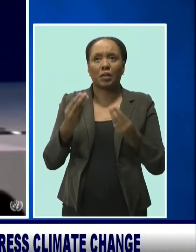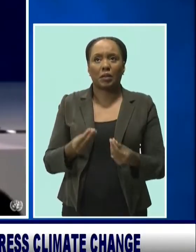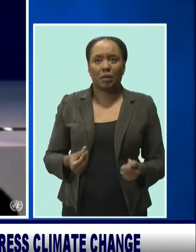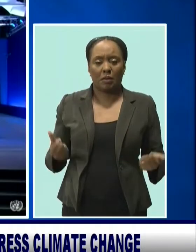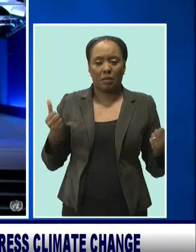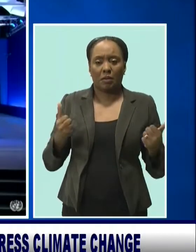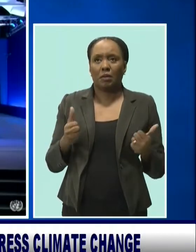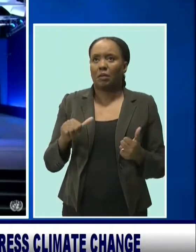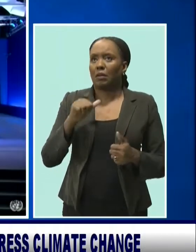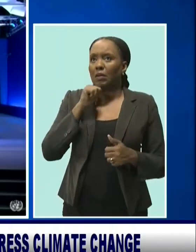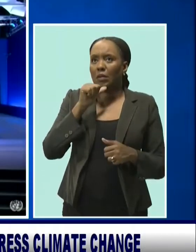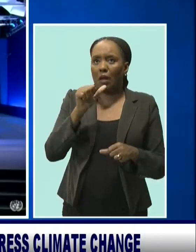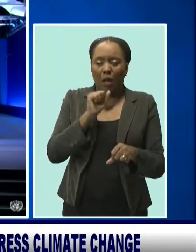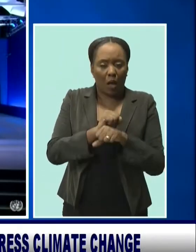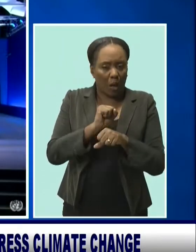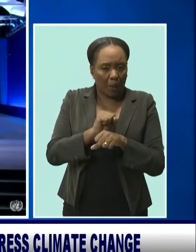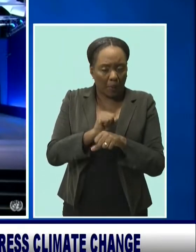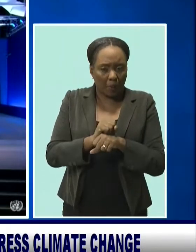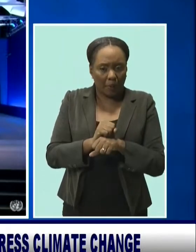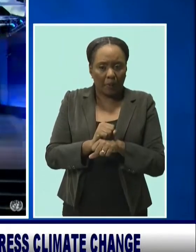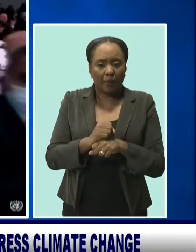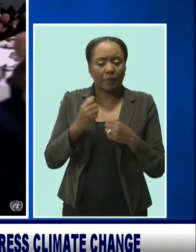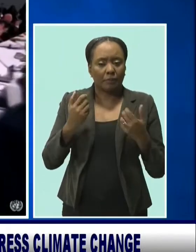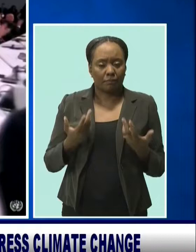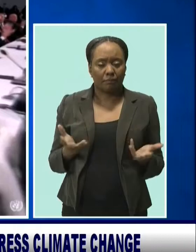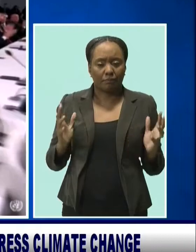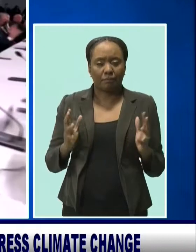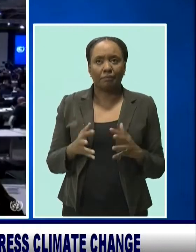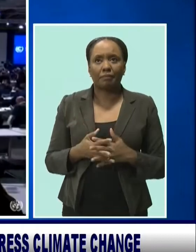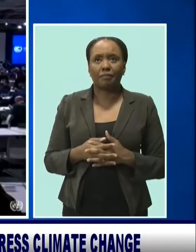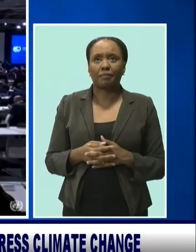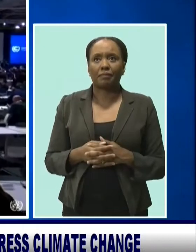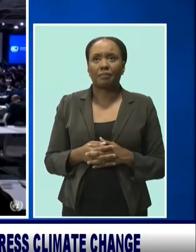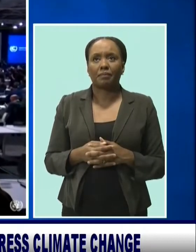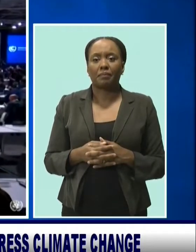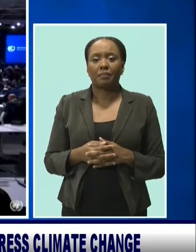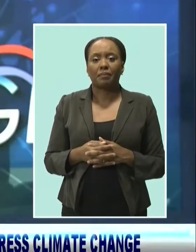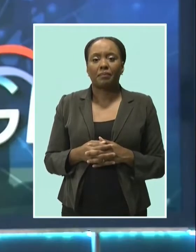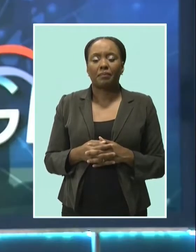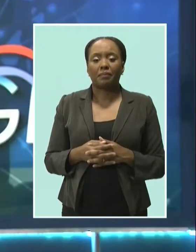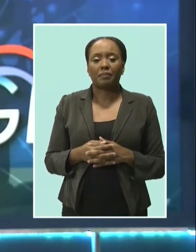do not work. Sharika Griffith, CBC News.